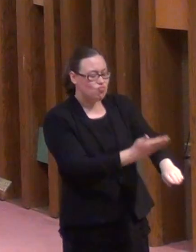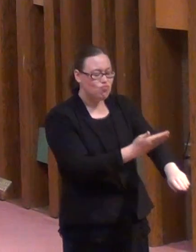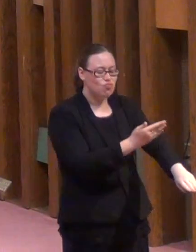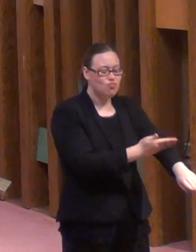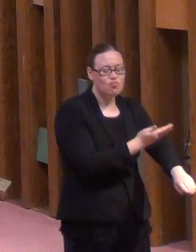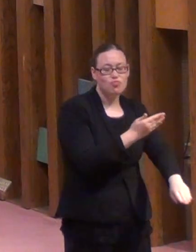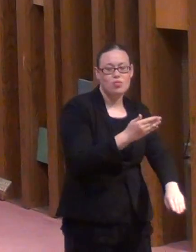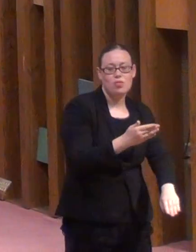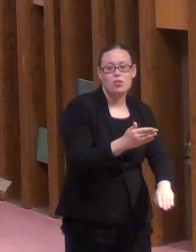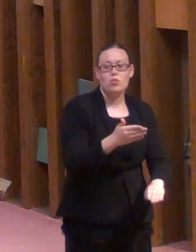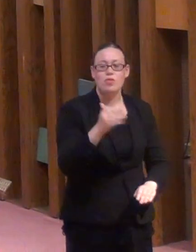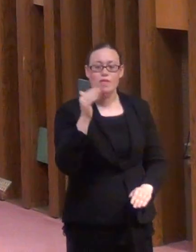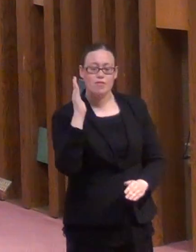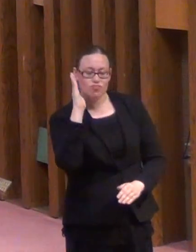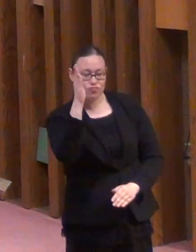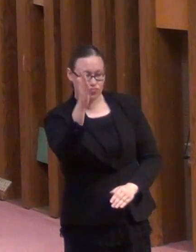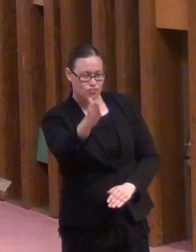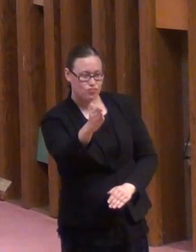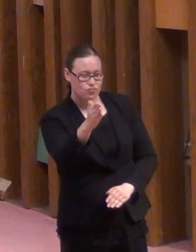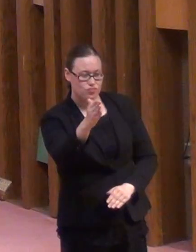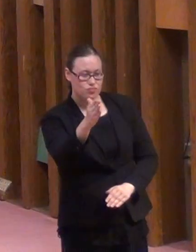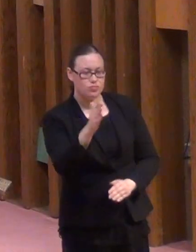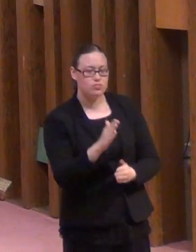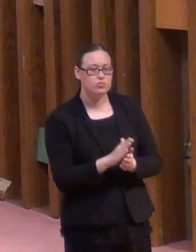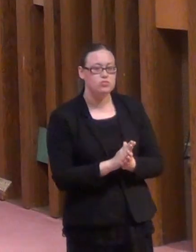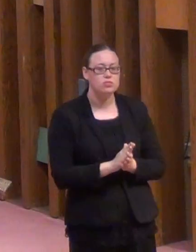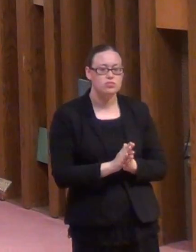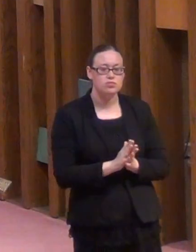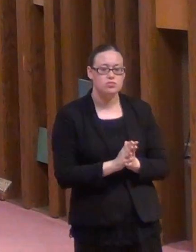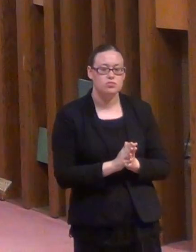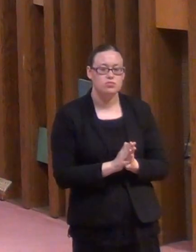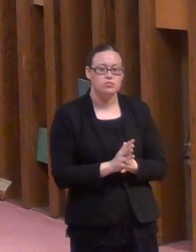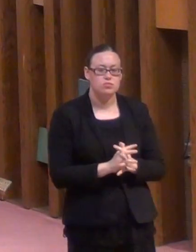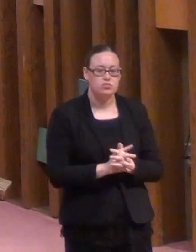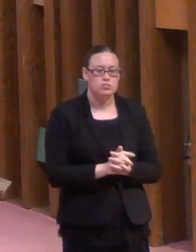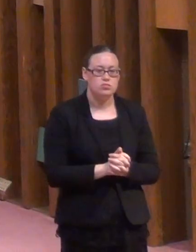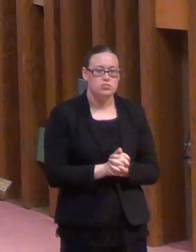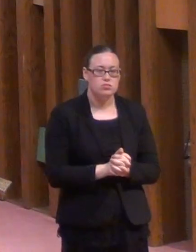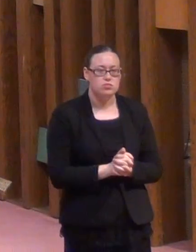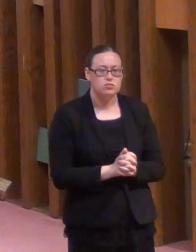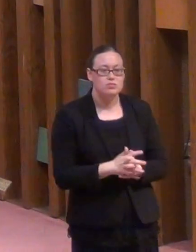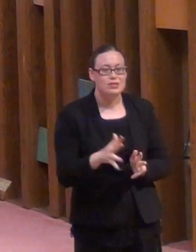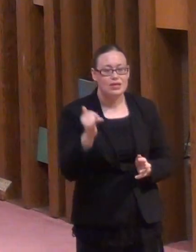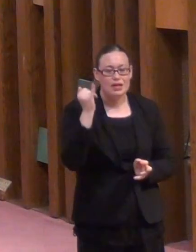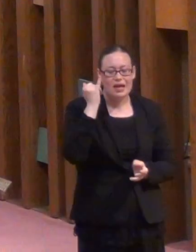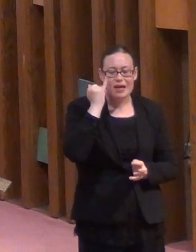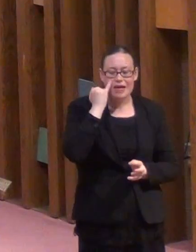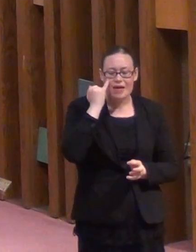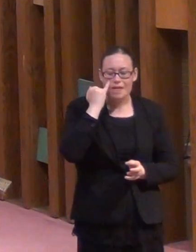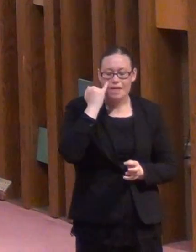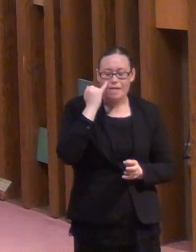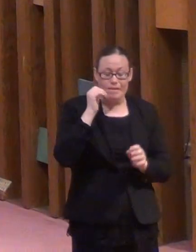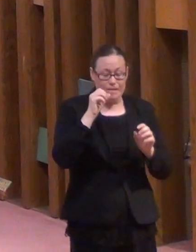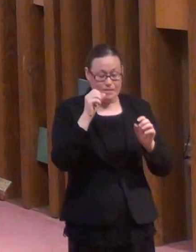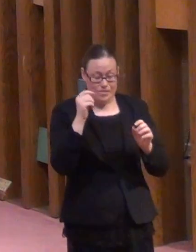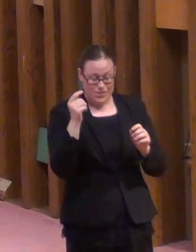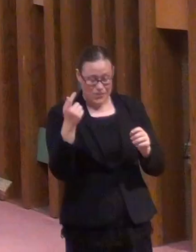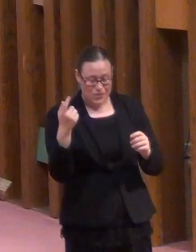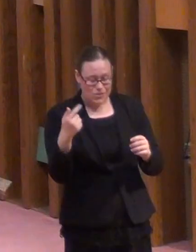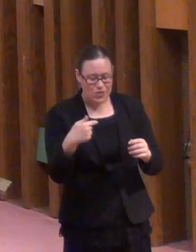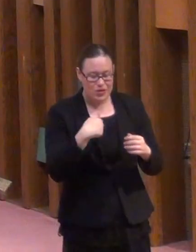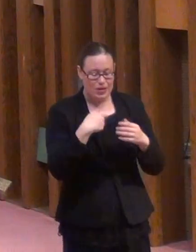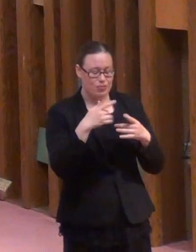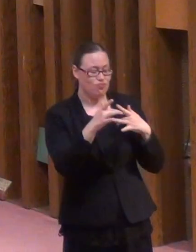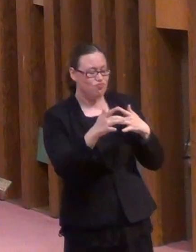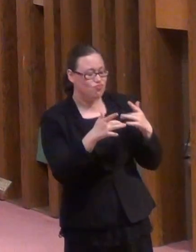Put money to work to build a better future. And if we can be as generous with our own